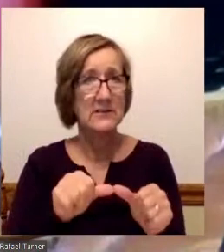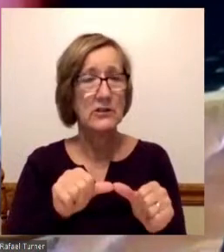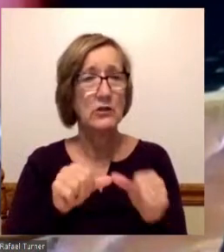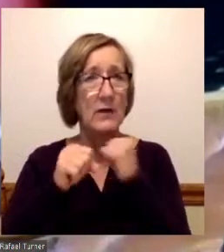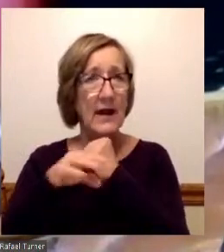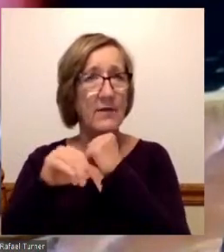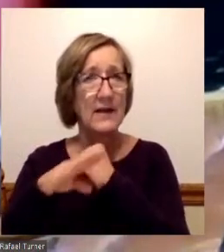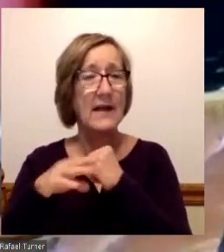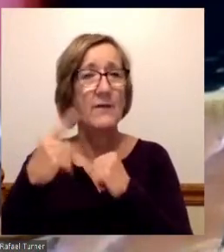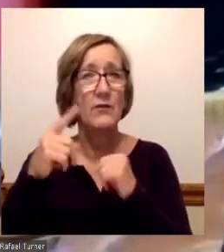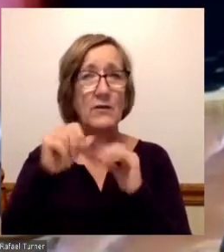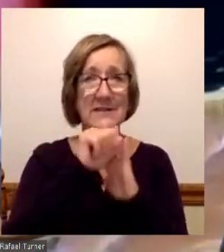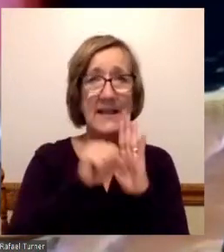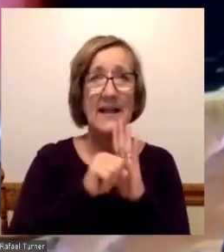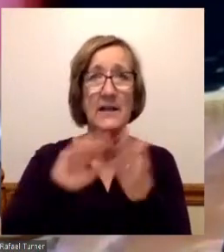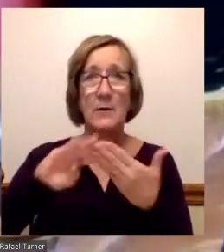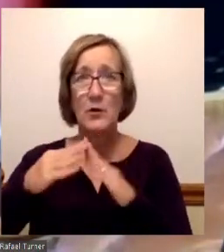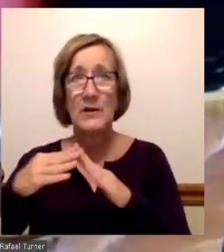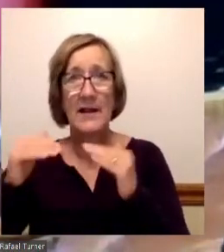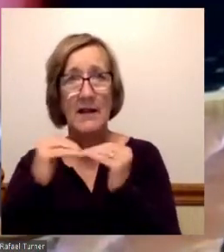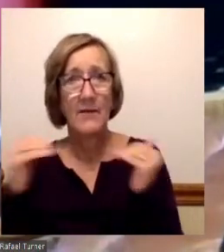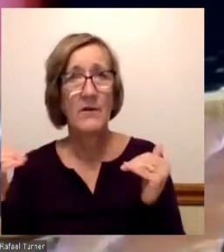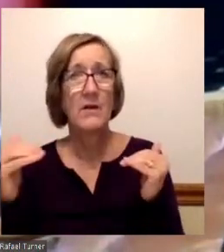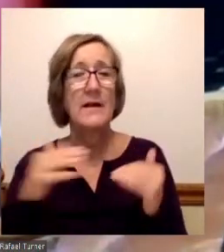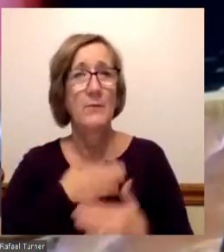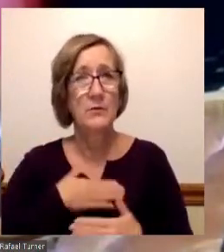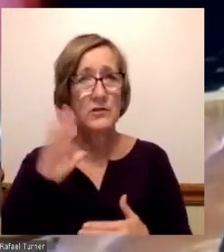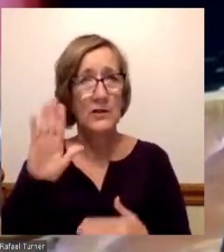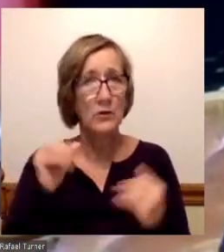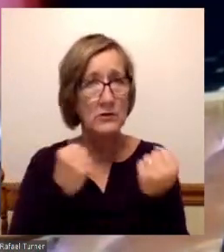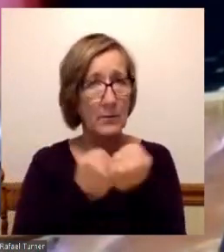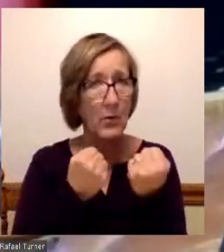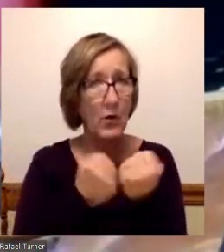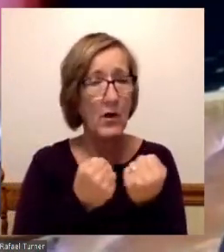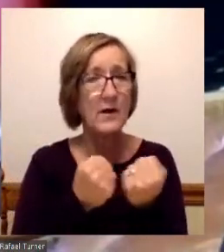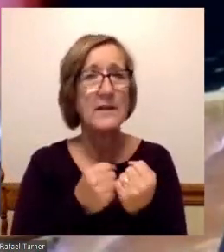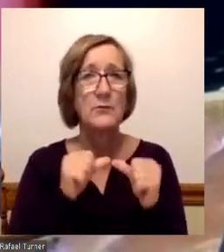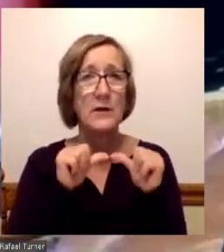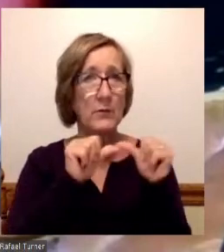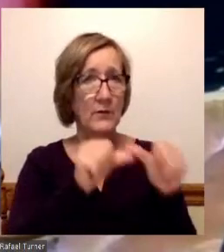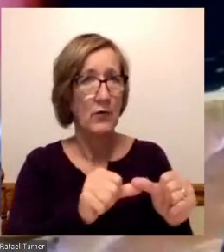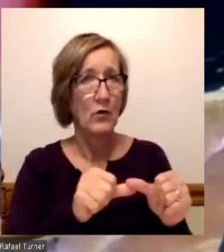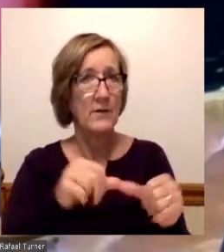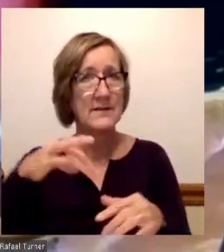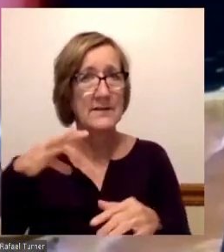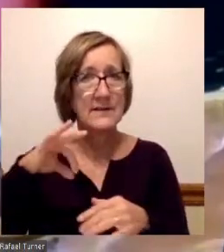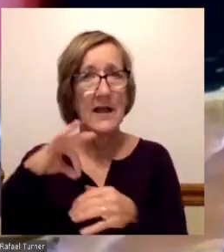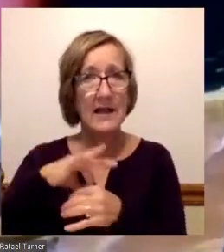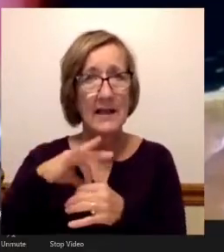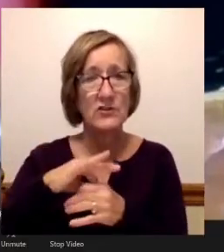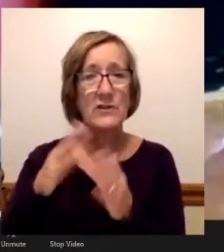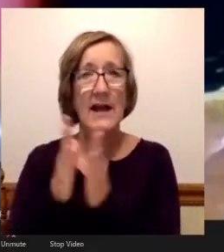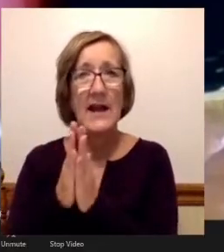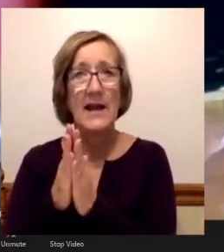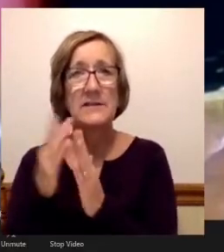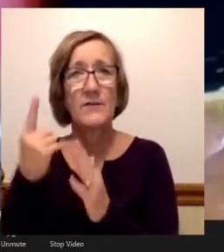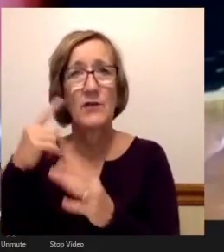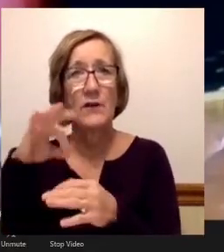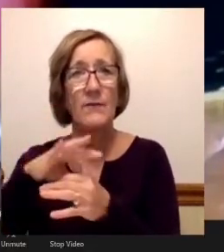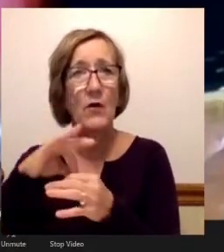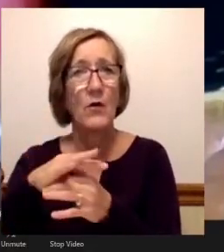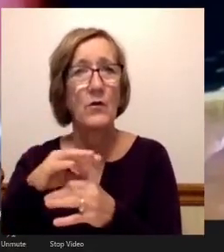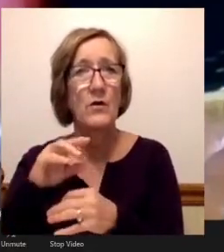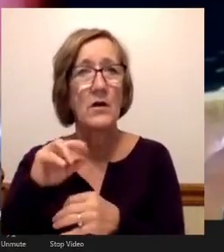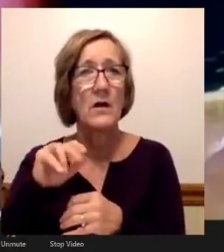and community level. And I would just appreciate your support as we move forward in this election. And I ask for your vote. Rafael Christopher